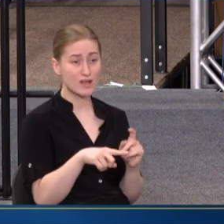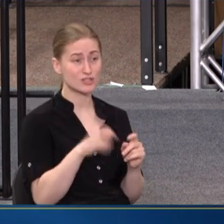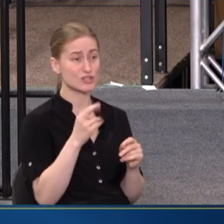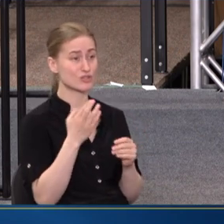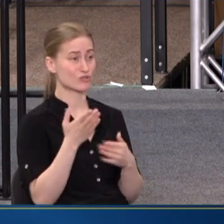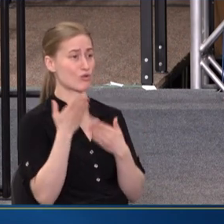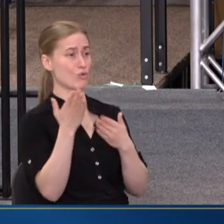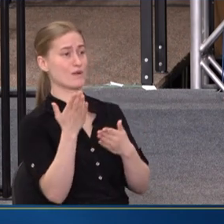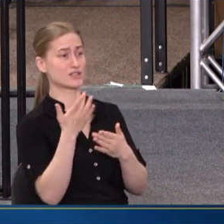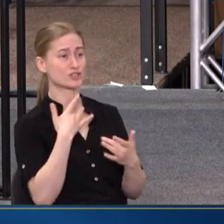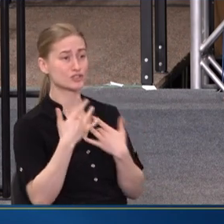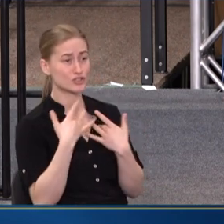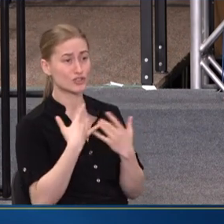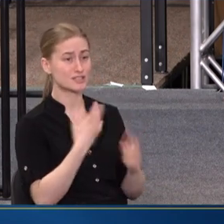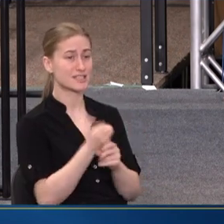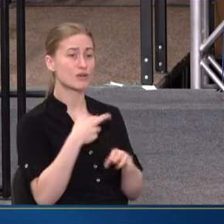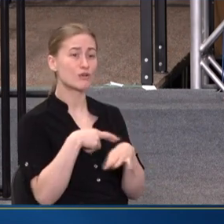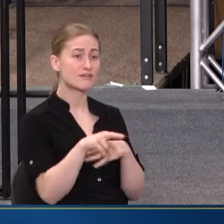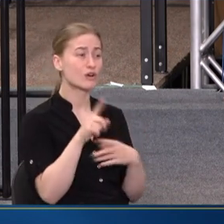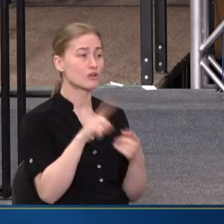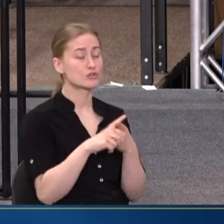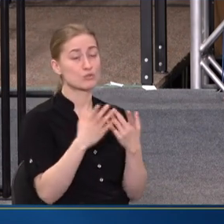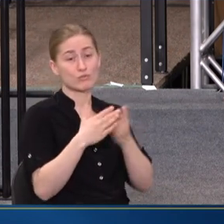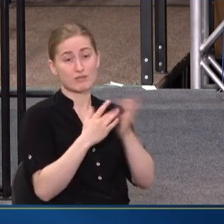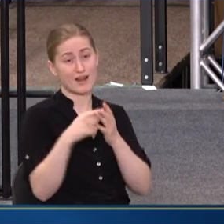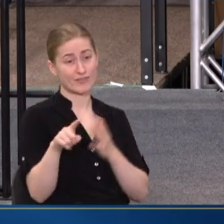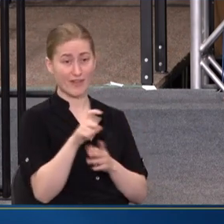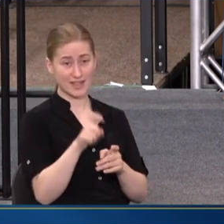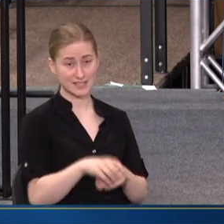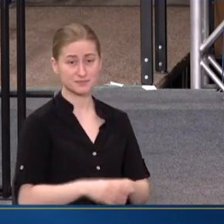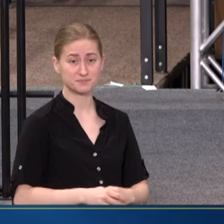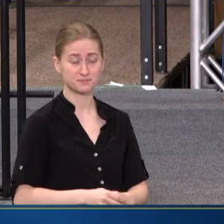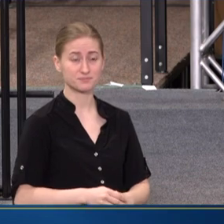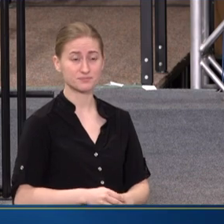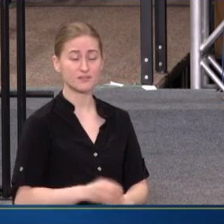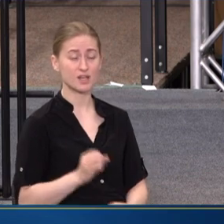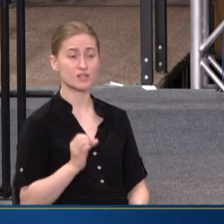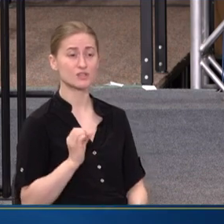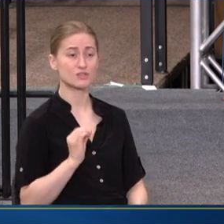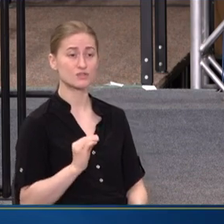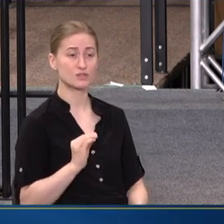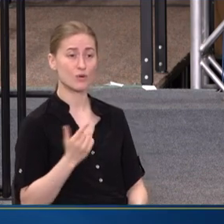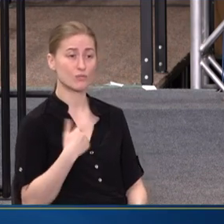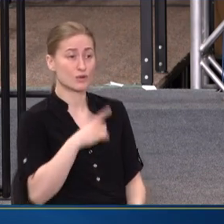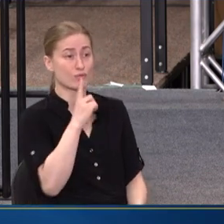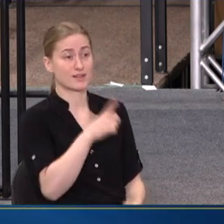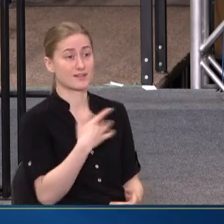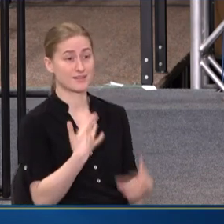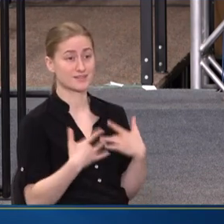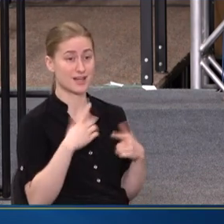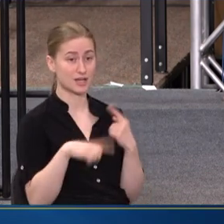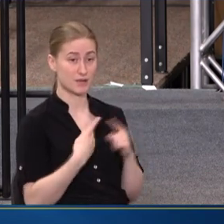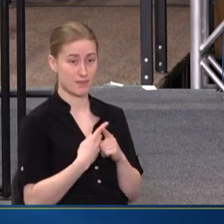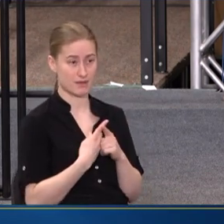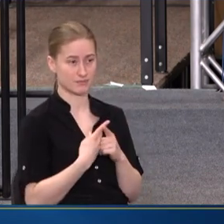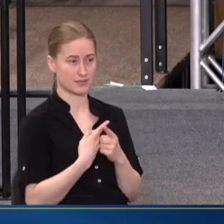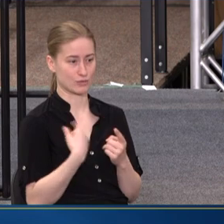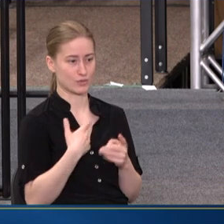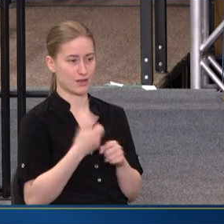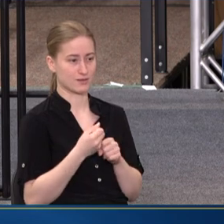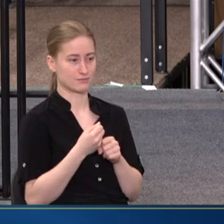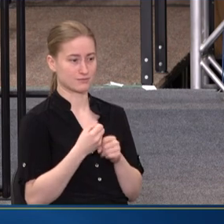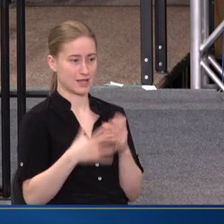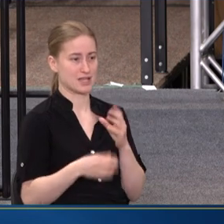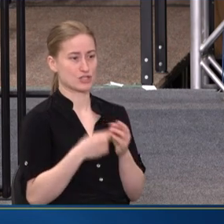RAISE THEIR CONCERNS AND GET A REFERRAL TO WHERE THEY NEED. SO WE'RE REALLY EXCITED ABOUT THE FACT THAT WE GOT ADDITIONAL